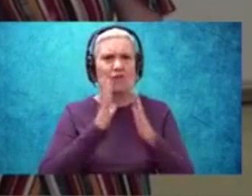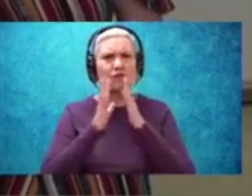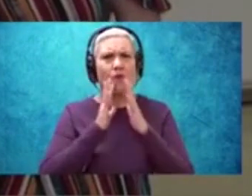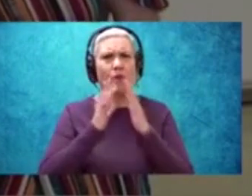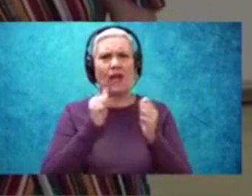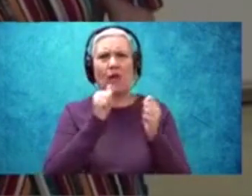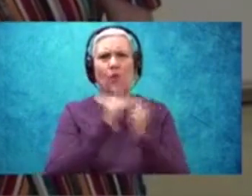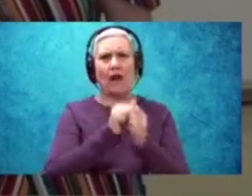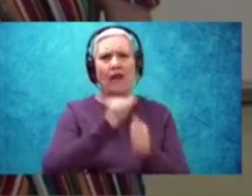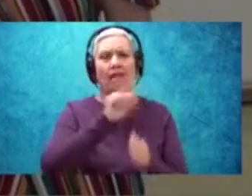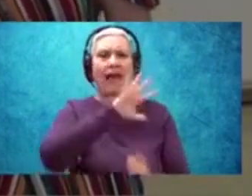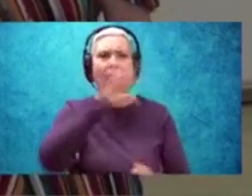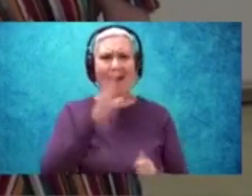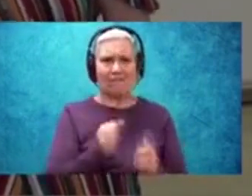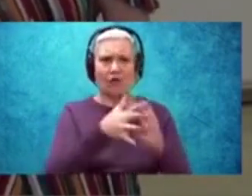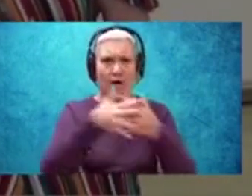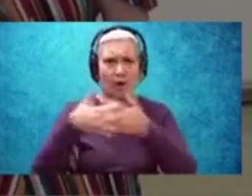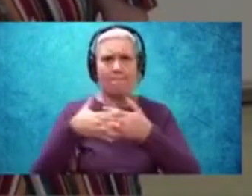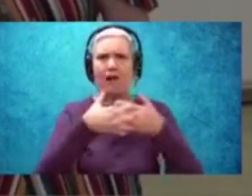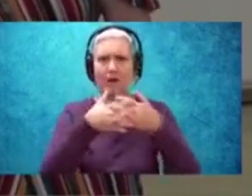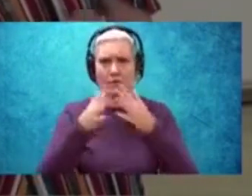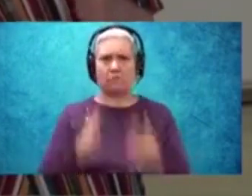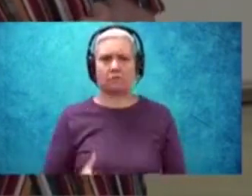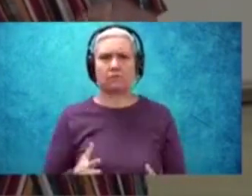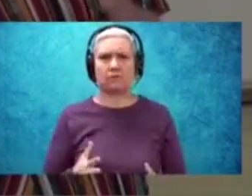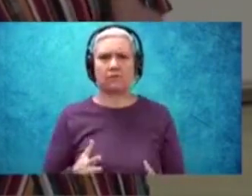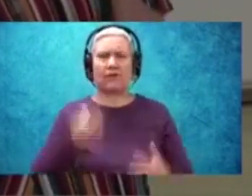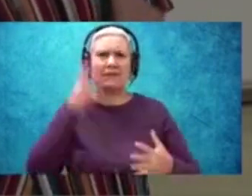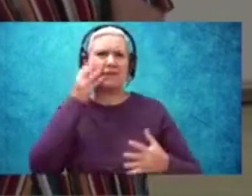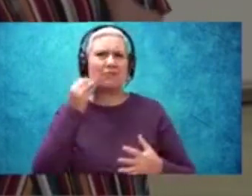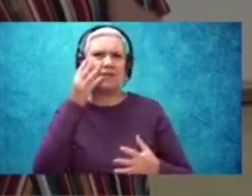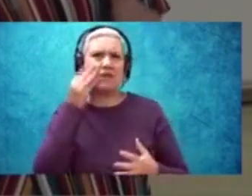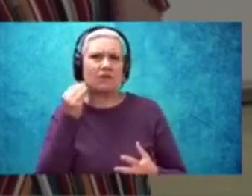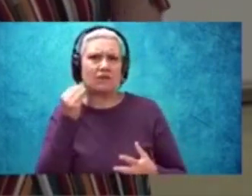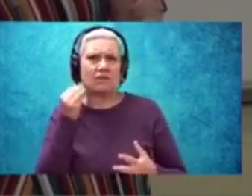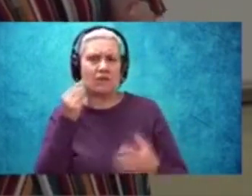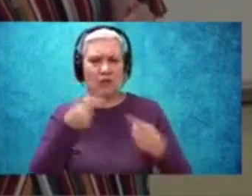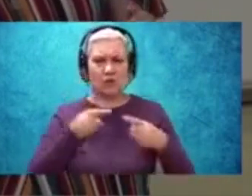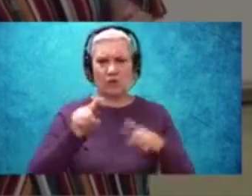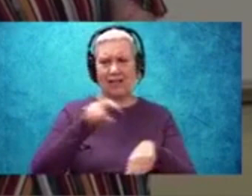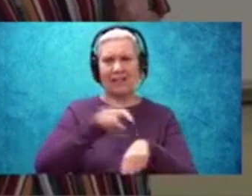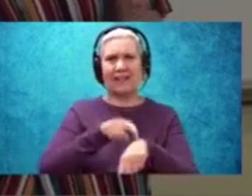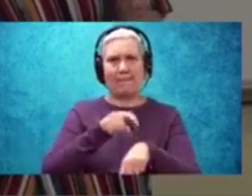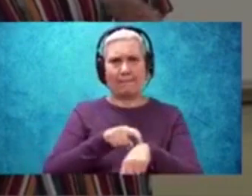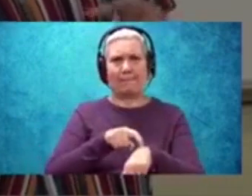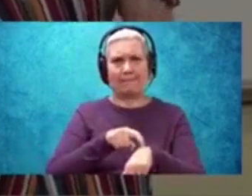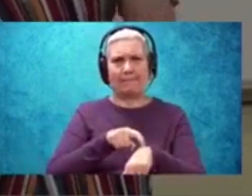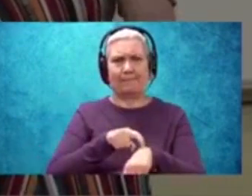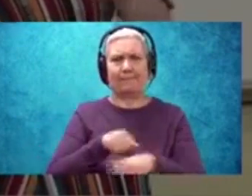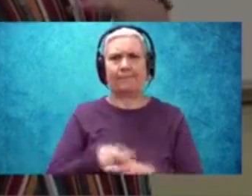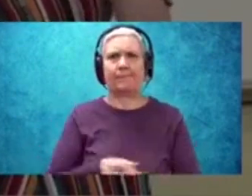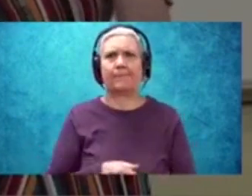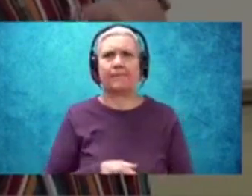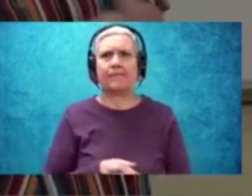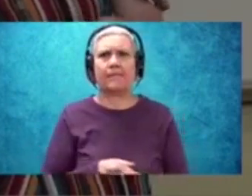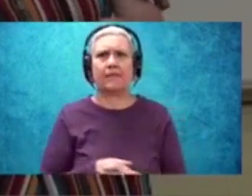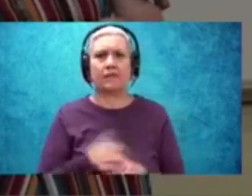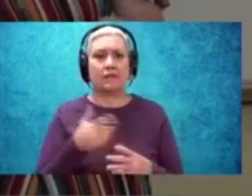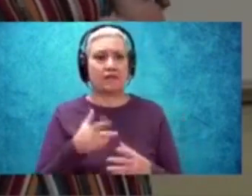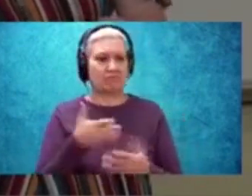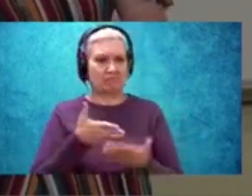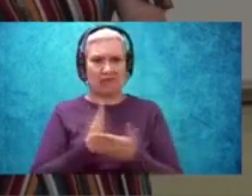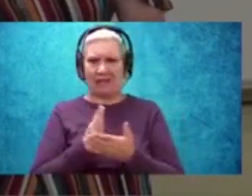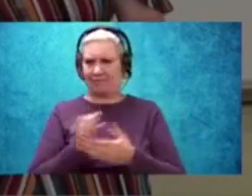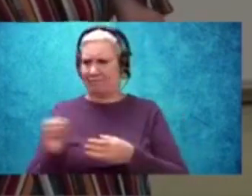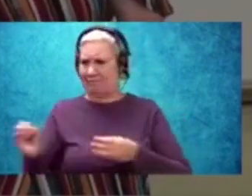an audience to show what African Americans were experiencing during this time period when their rights are in limbo.